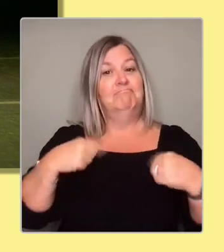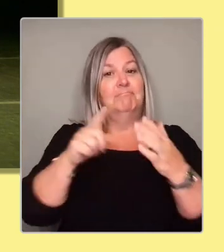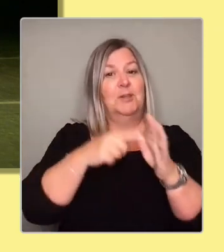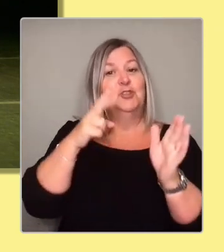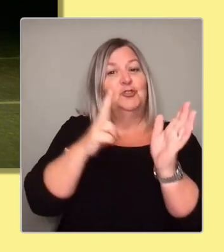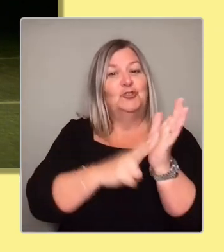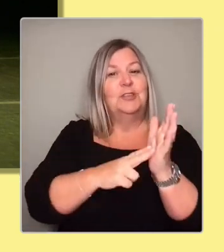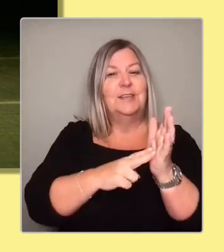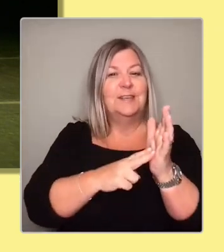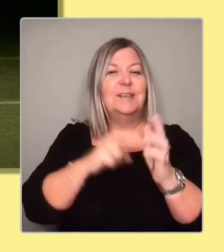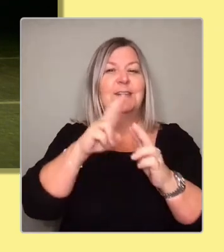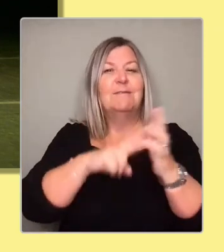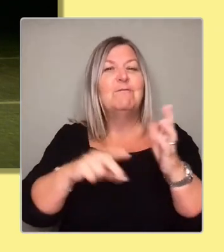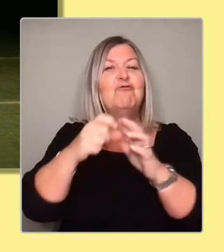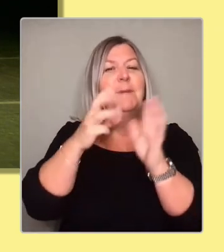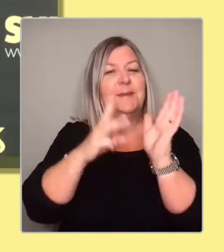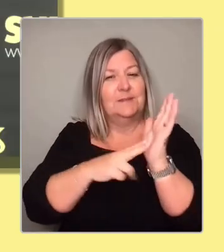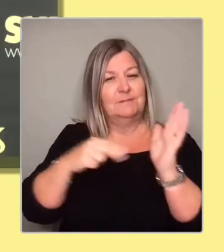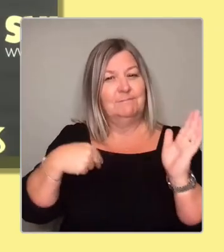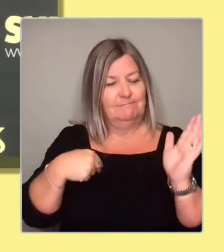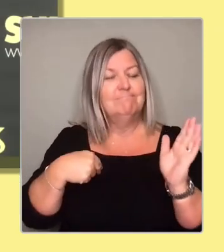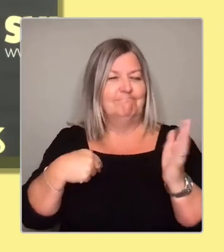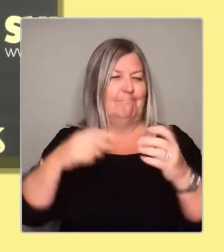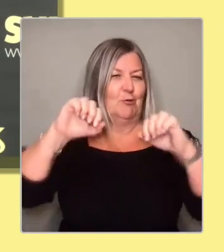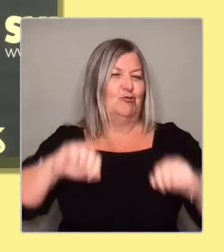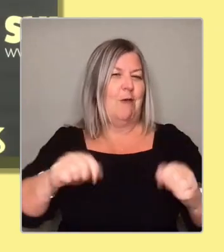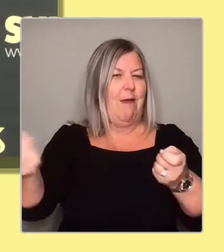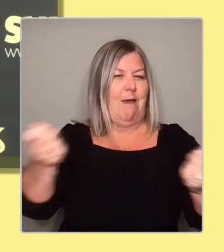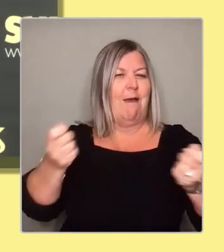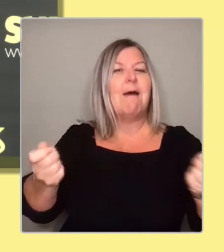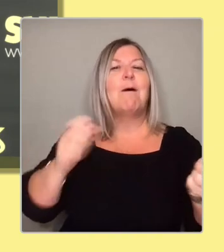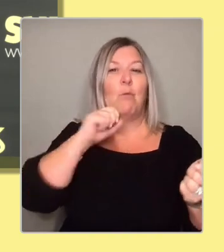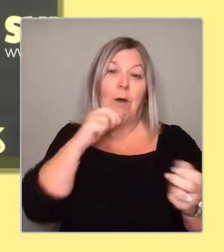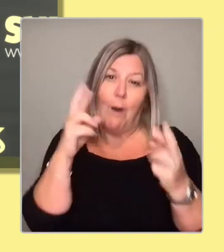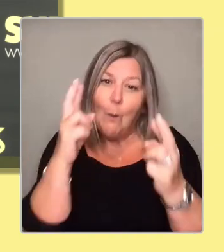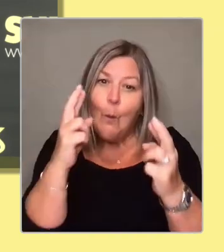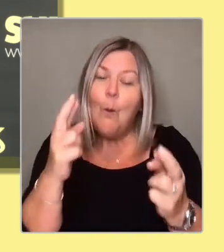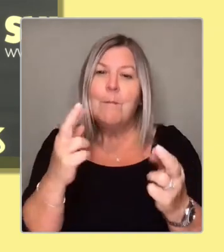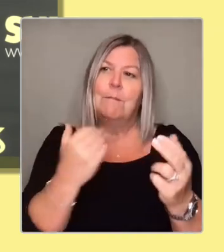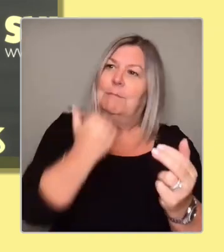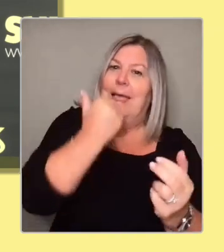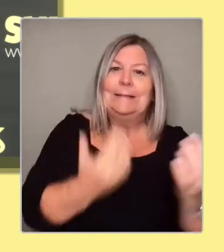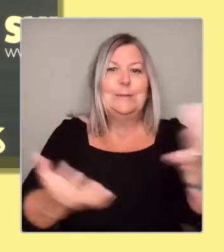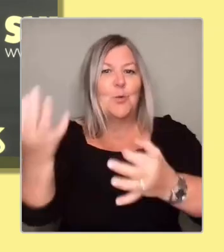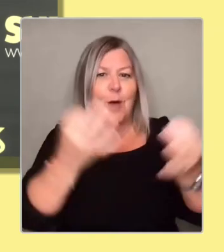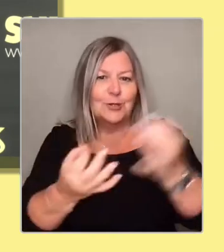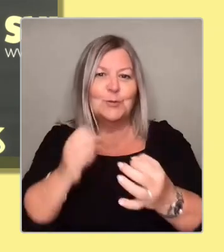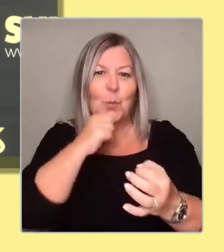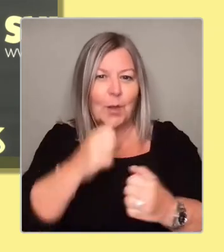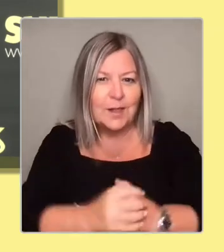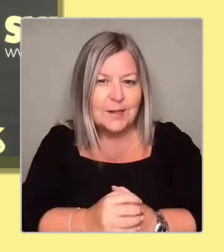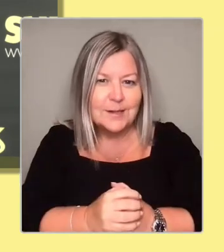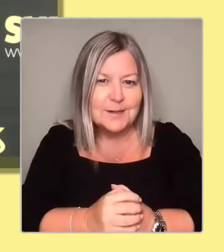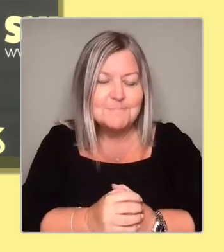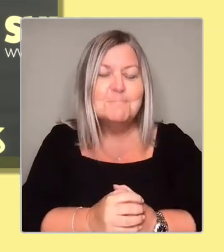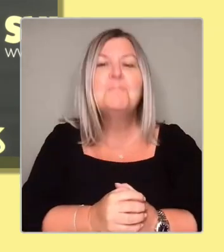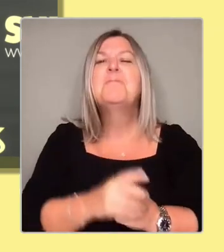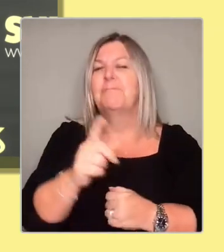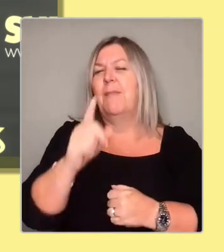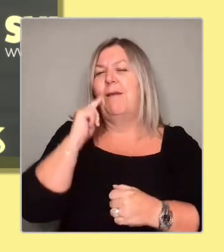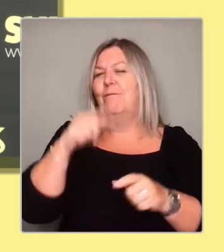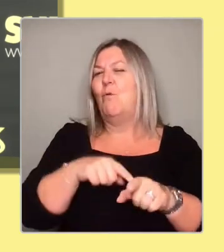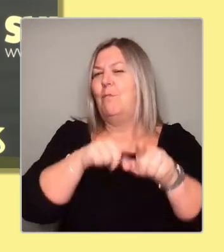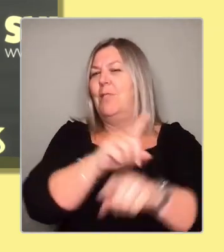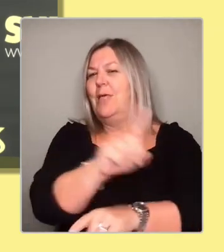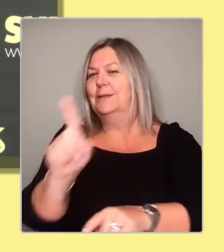and I hope we can get as many questions in later on as we possibly can. I'll come back to that and say a little bit more